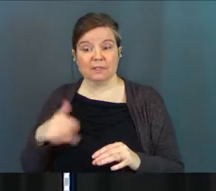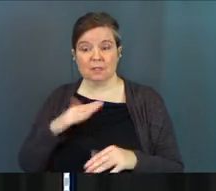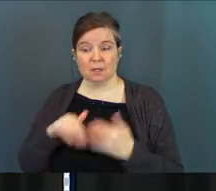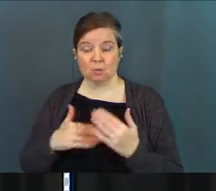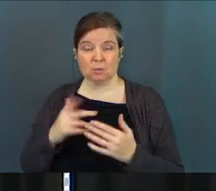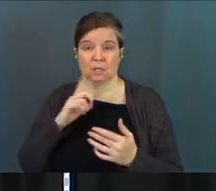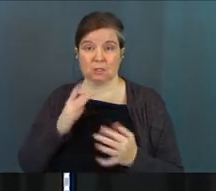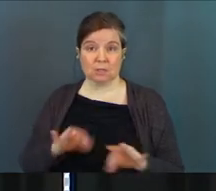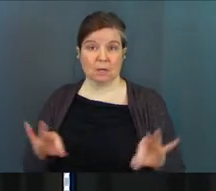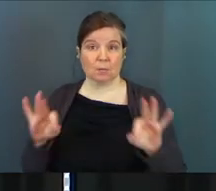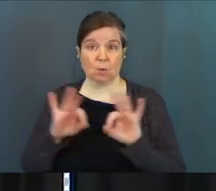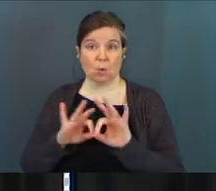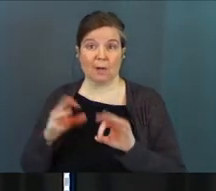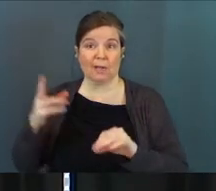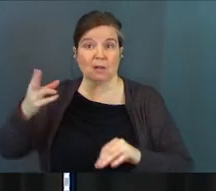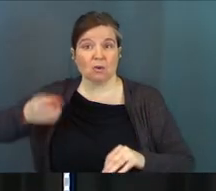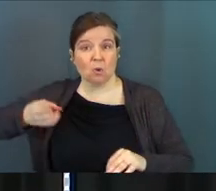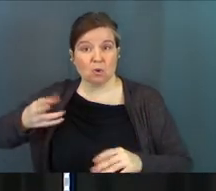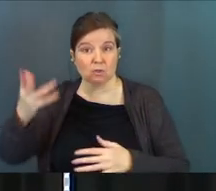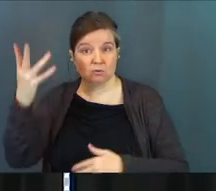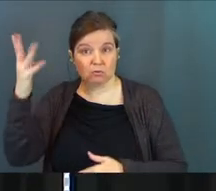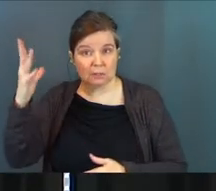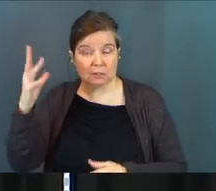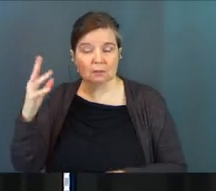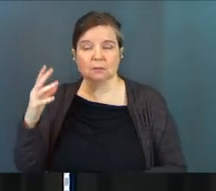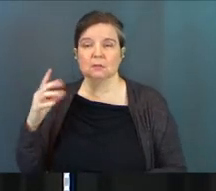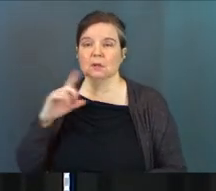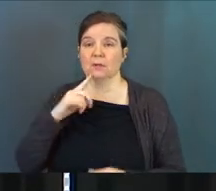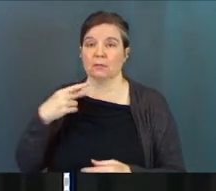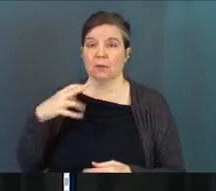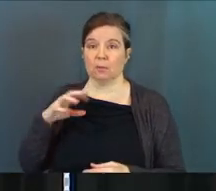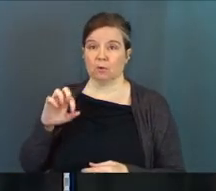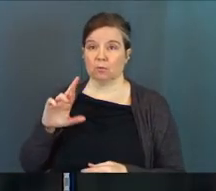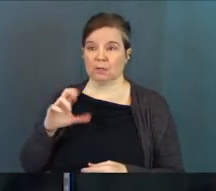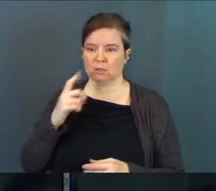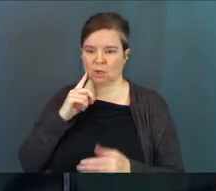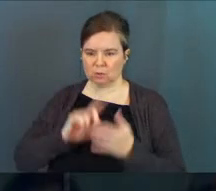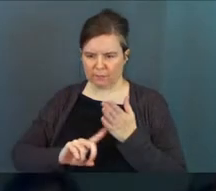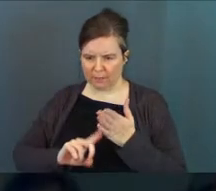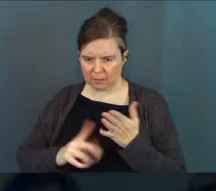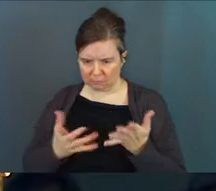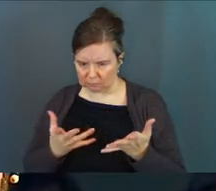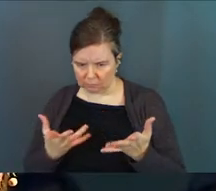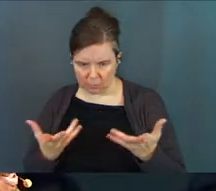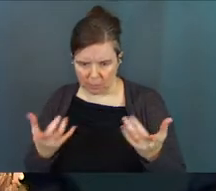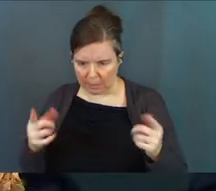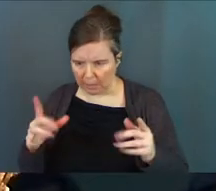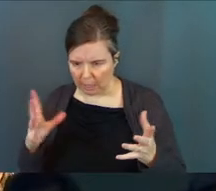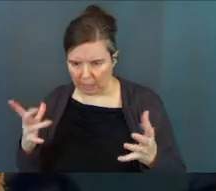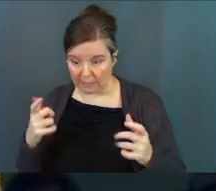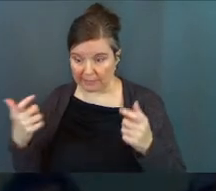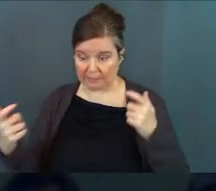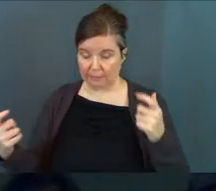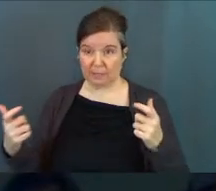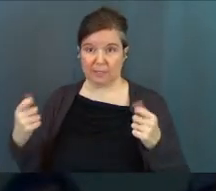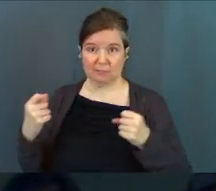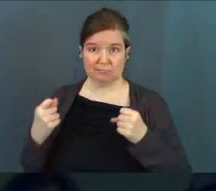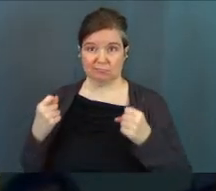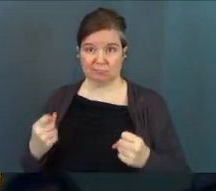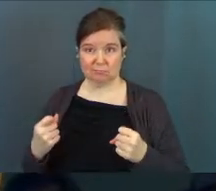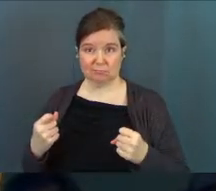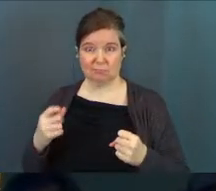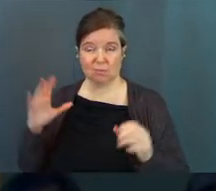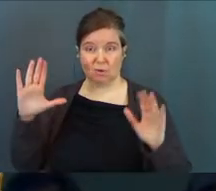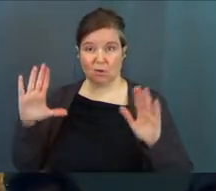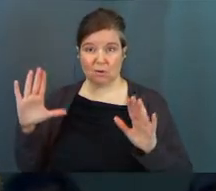this, and because it was such an important and historic tree, the park rangers started to investigate, hey, what happened here? This is a big, sturdy,